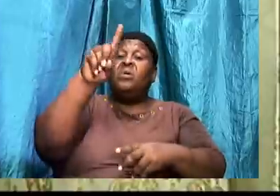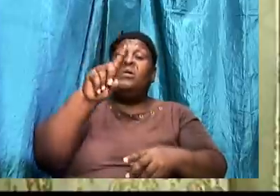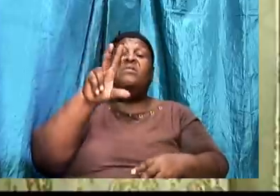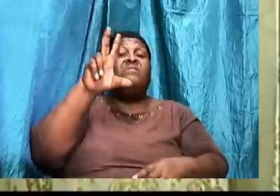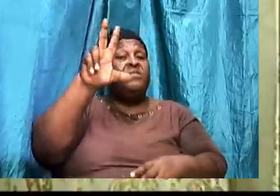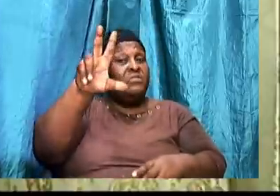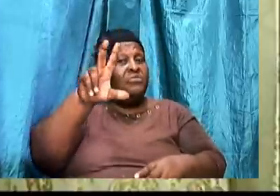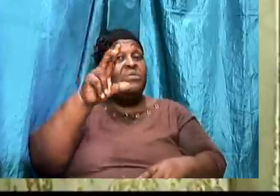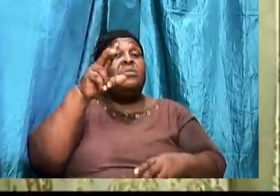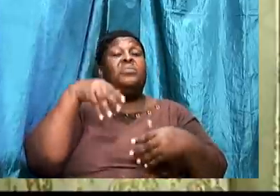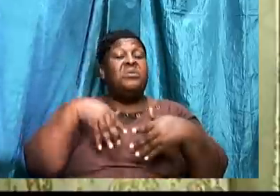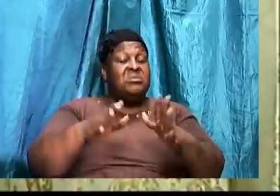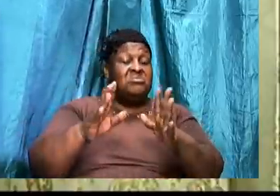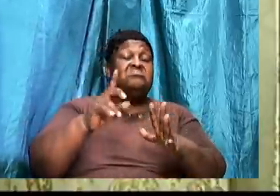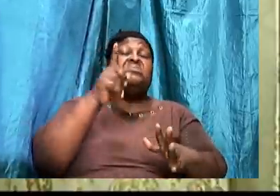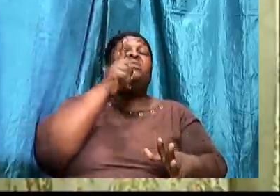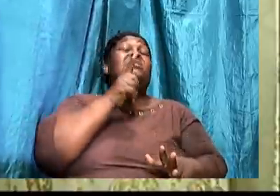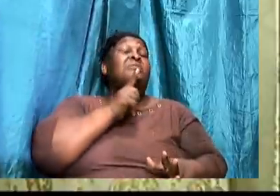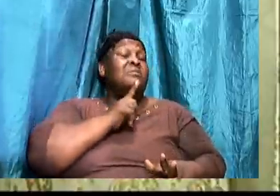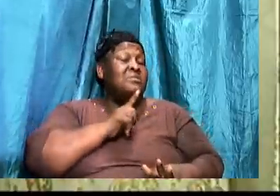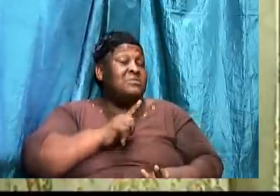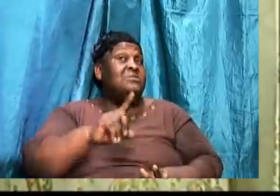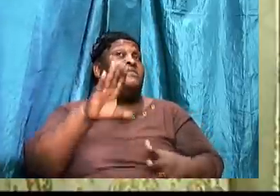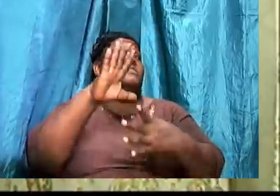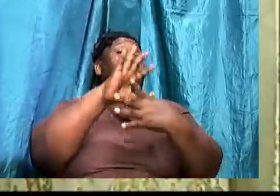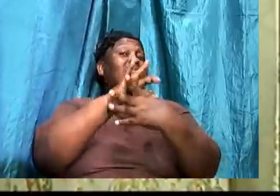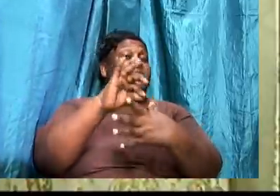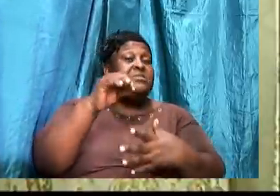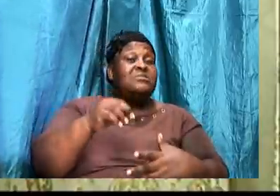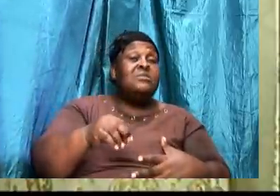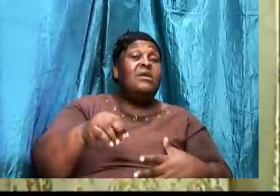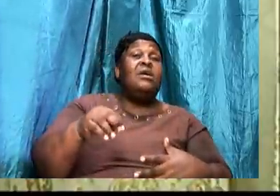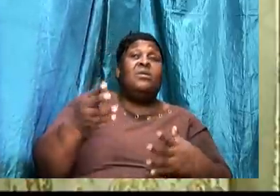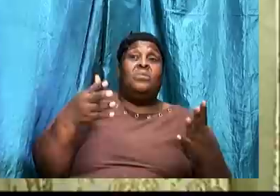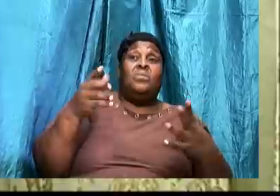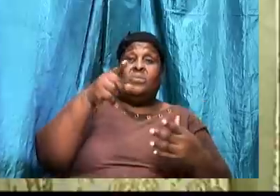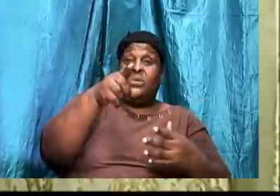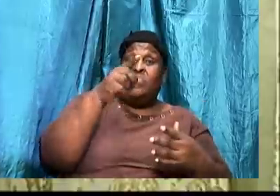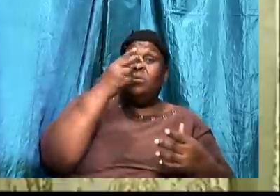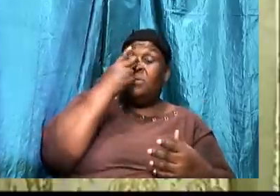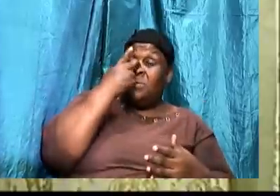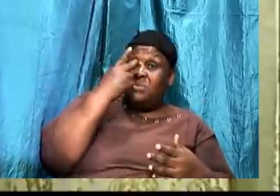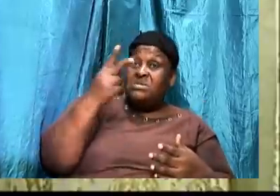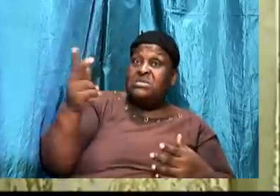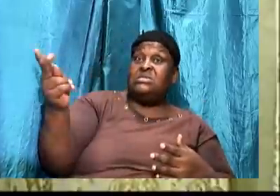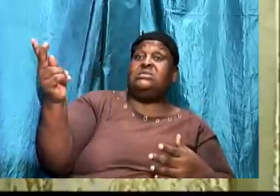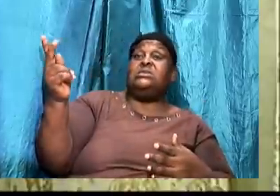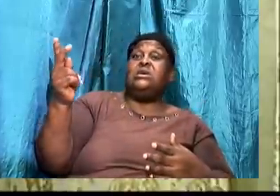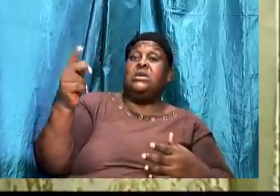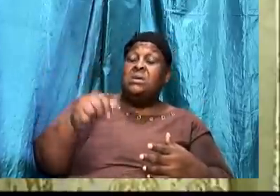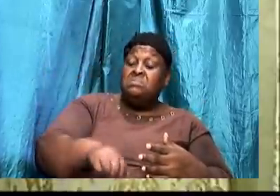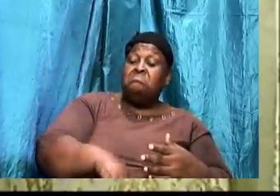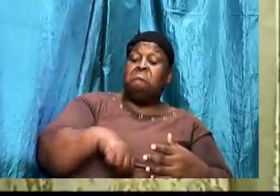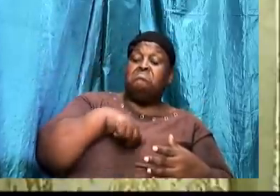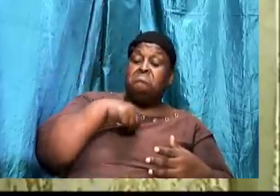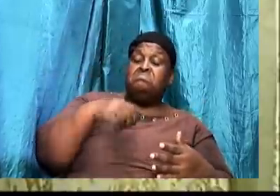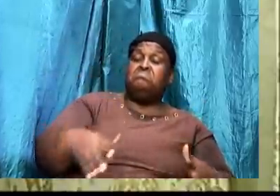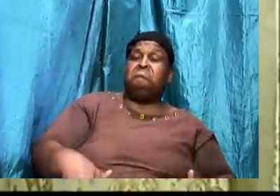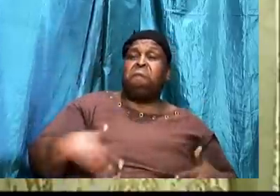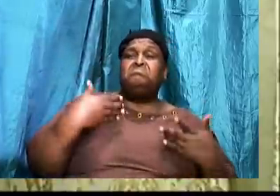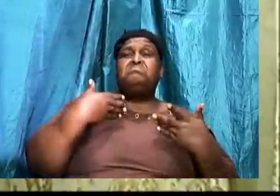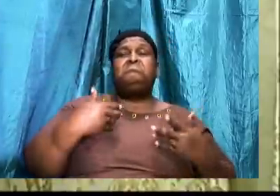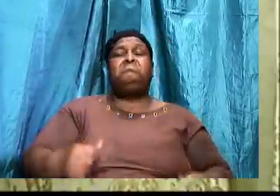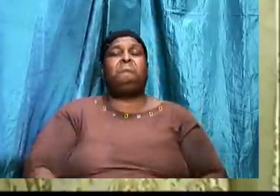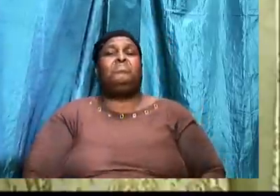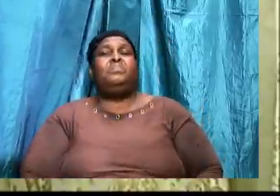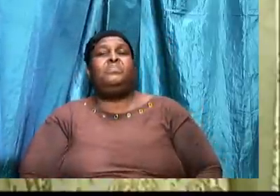The lust of the flesh. The lust of the eyes. And the pride of life. And first John 2 verse 16. Mention something about it.